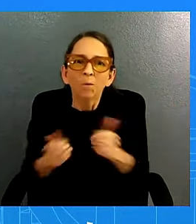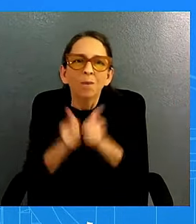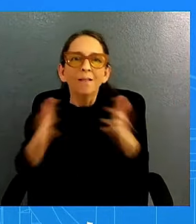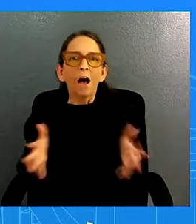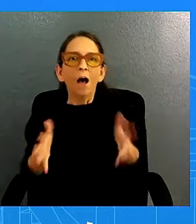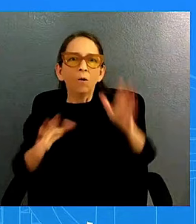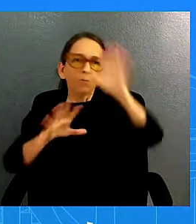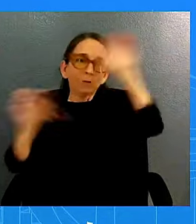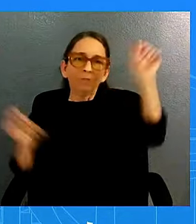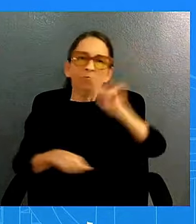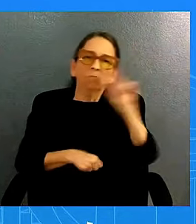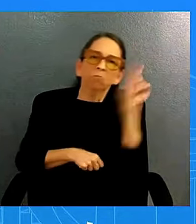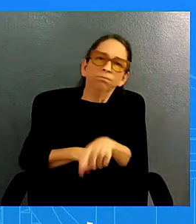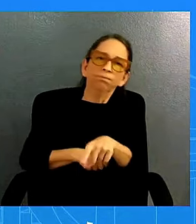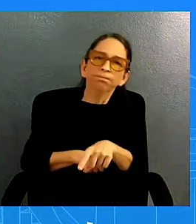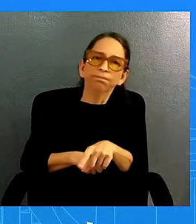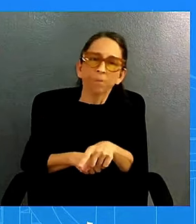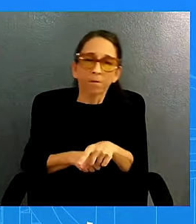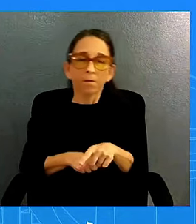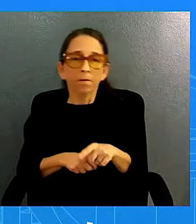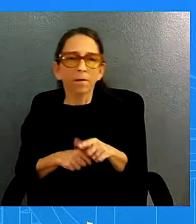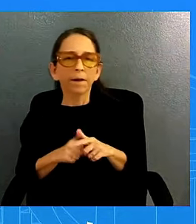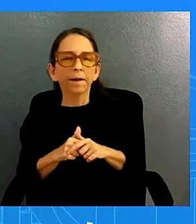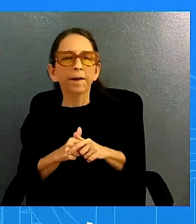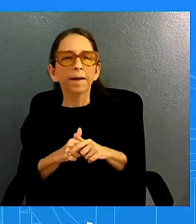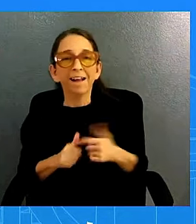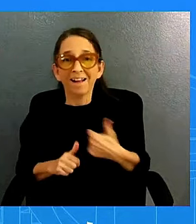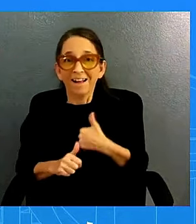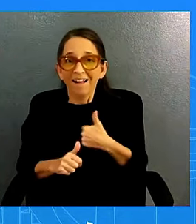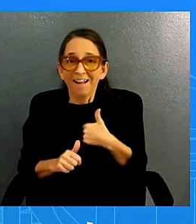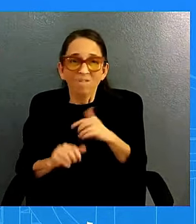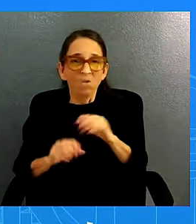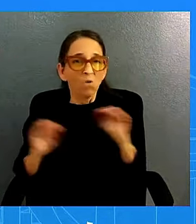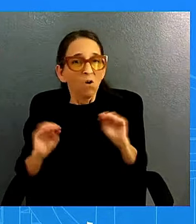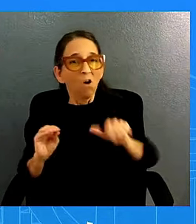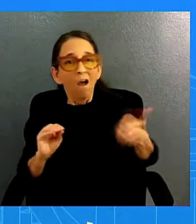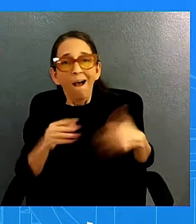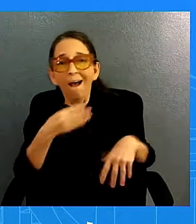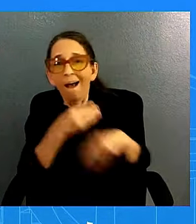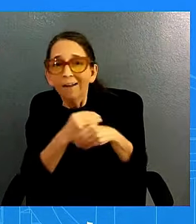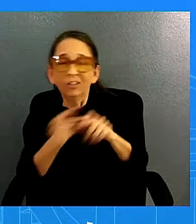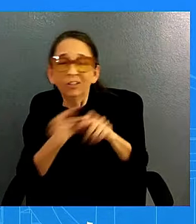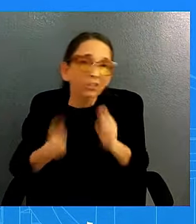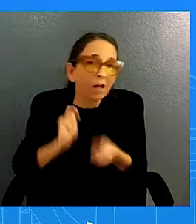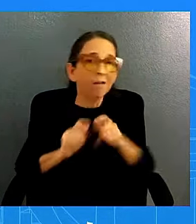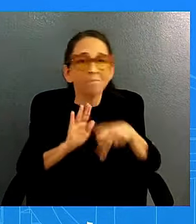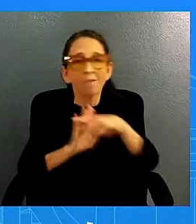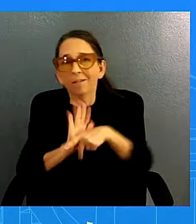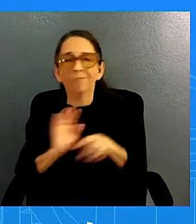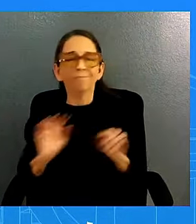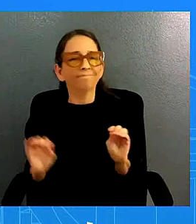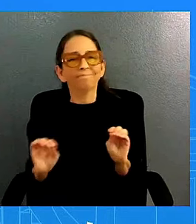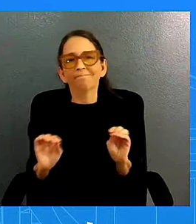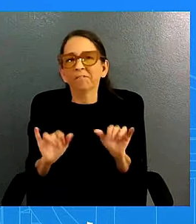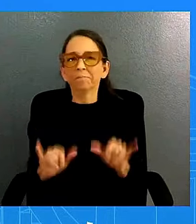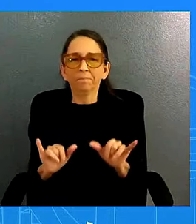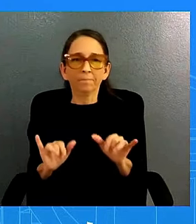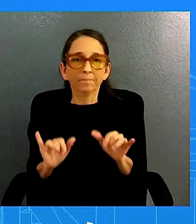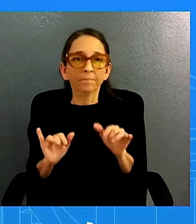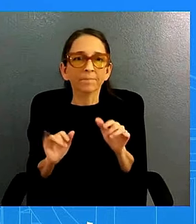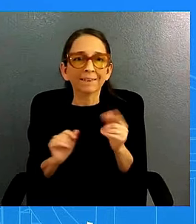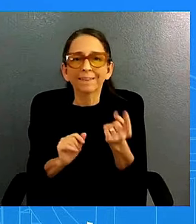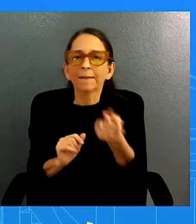i don't have any changes to to speak to any change of policy uh but again this is something that we had to do